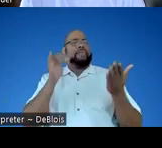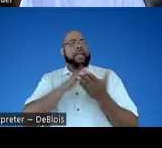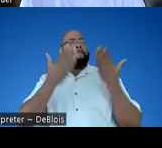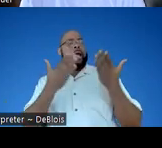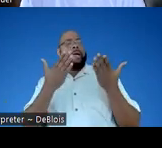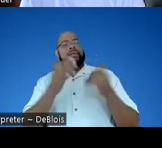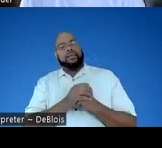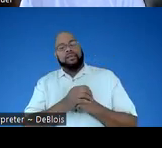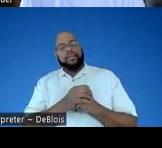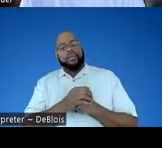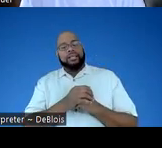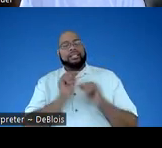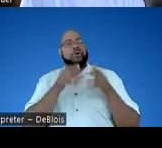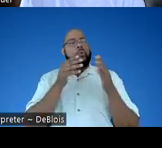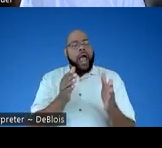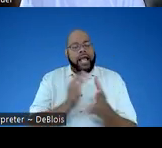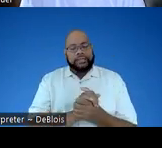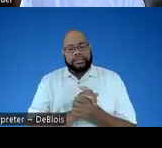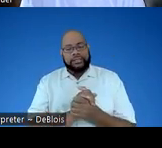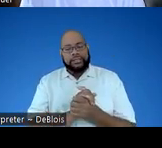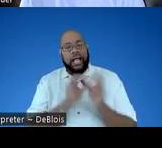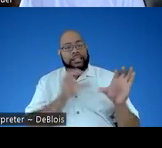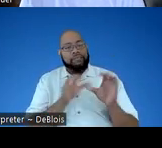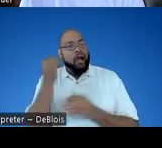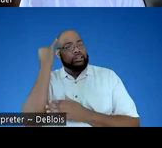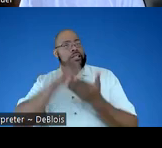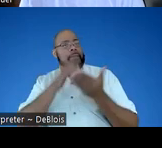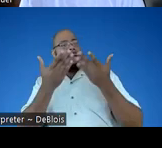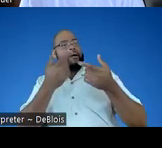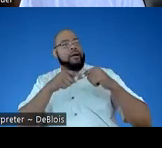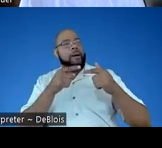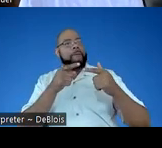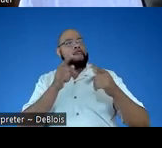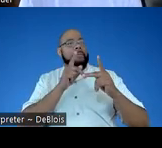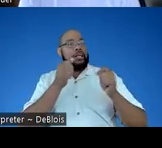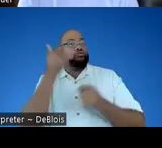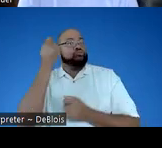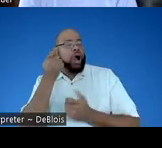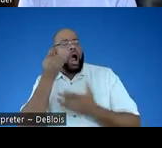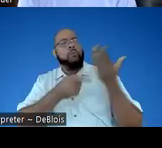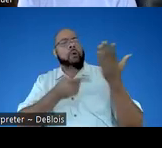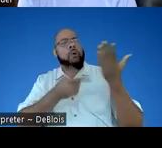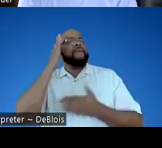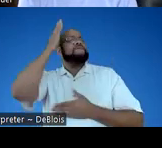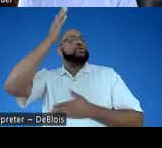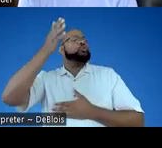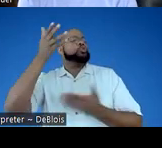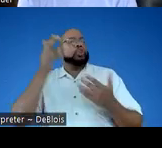coming or ways, activities and ideas that might be coming if people subscribe, like what might a future